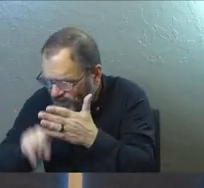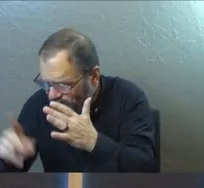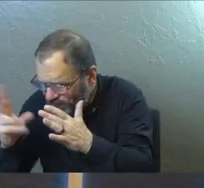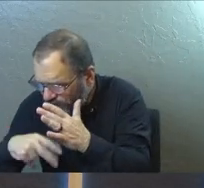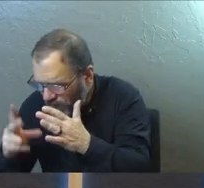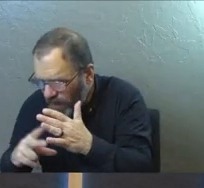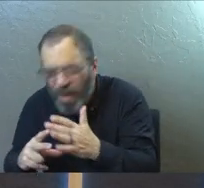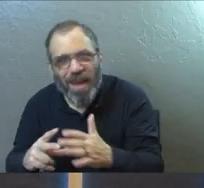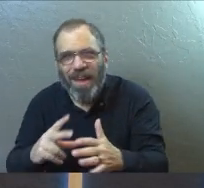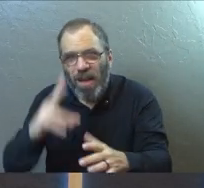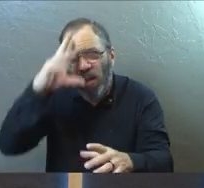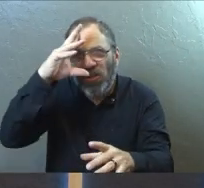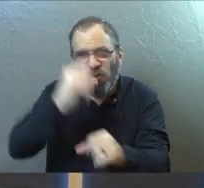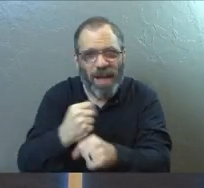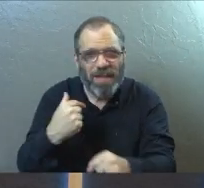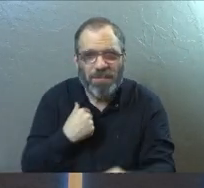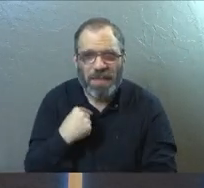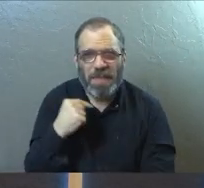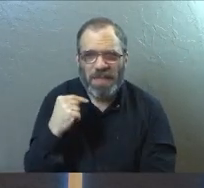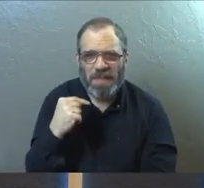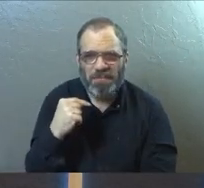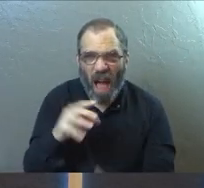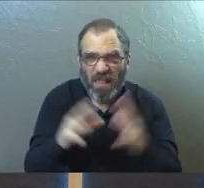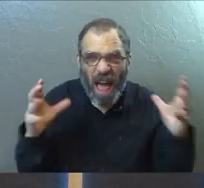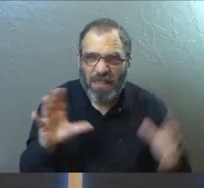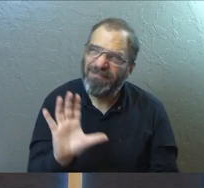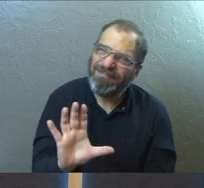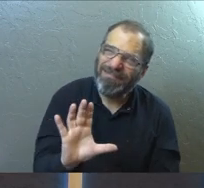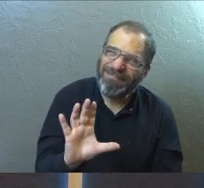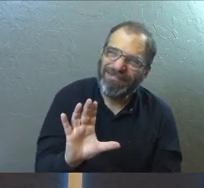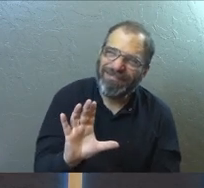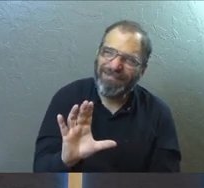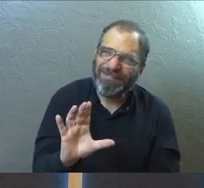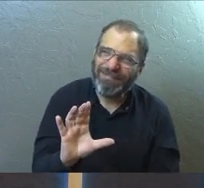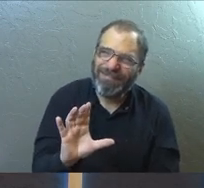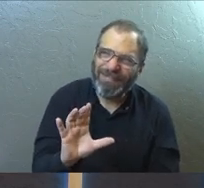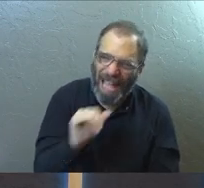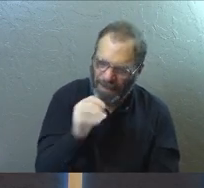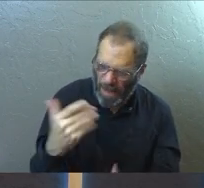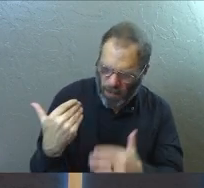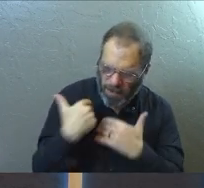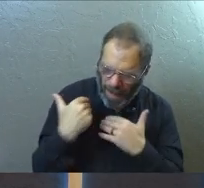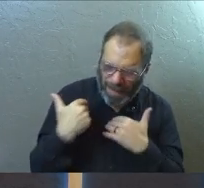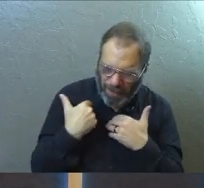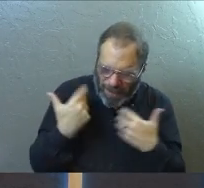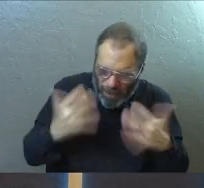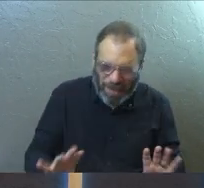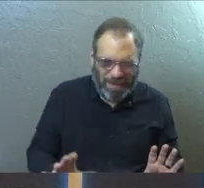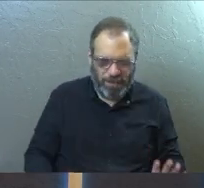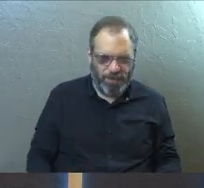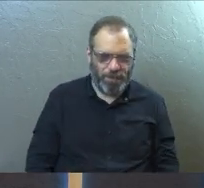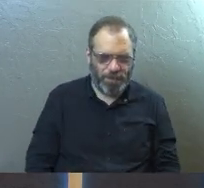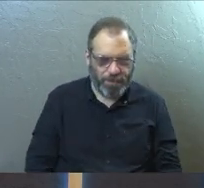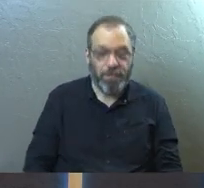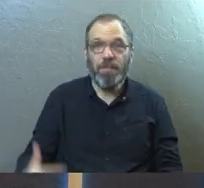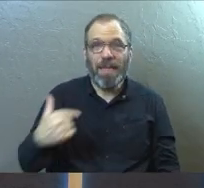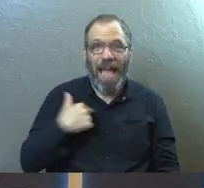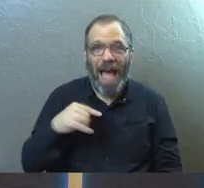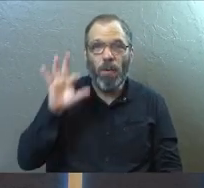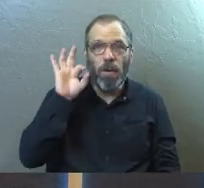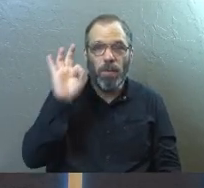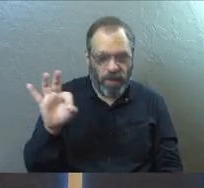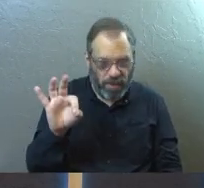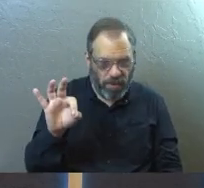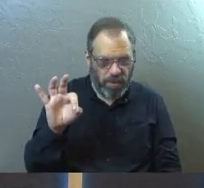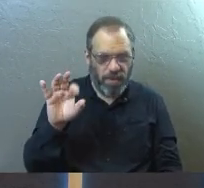Do not trust me too much, please. I don't want to be responsible for that. I want to preach